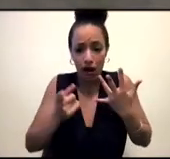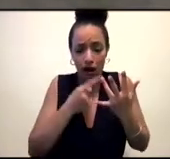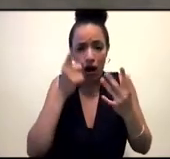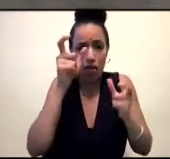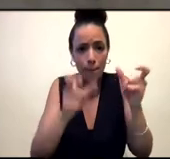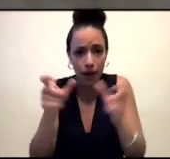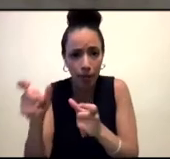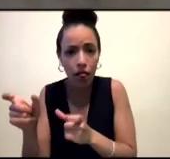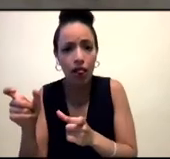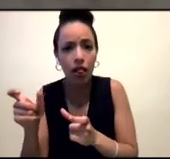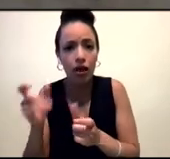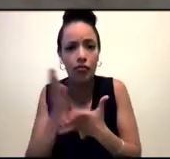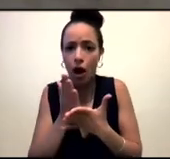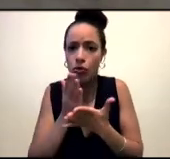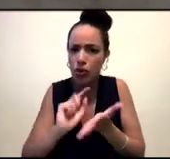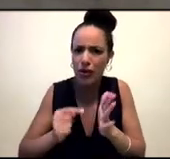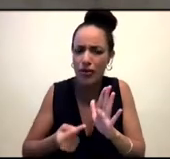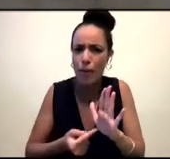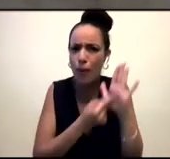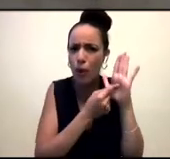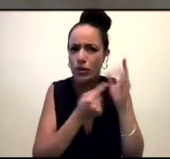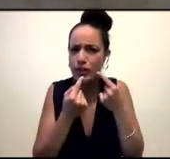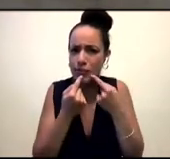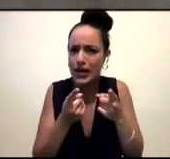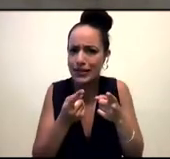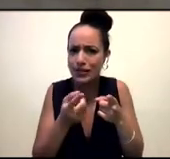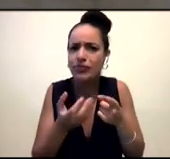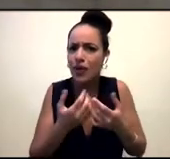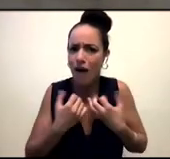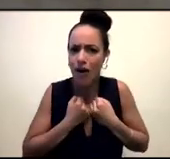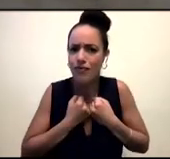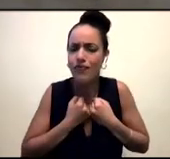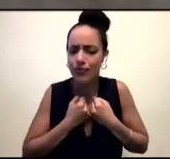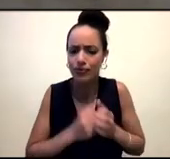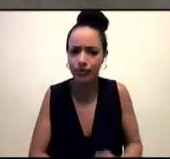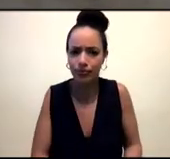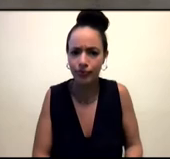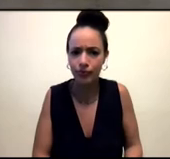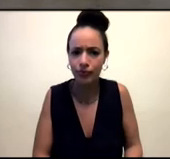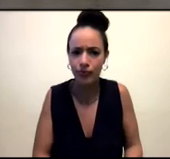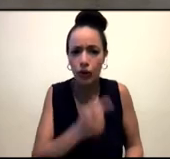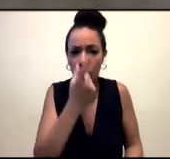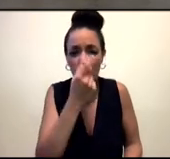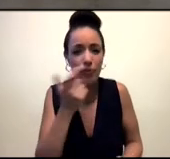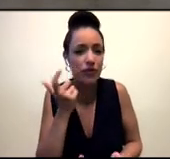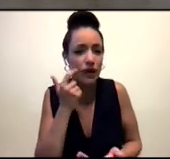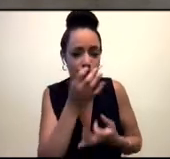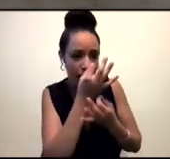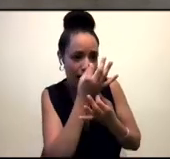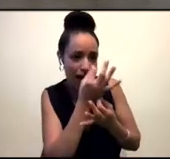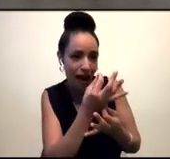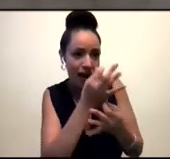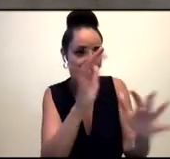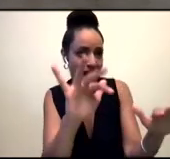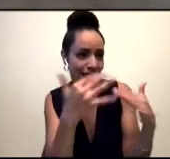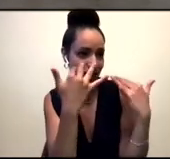and important to have an understanding of the material impact of, because you can be very seduced by things like visibility. And that's where I think